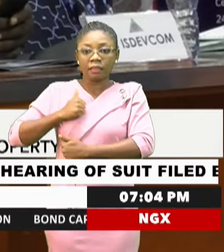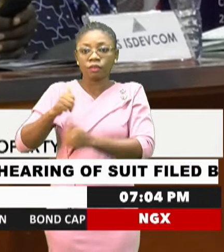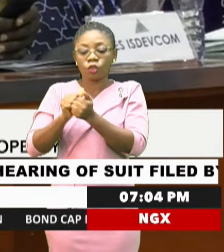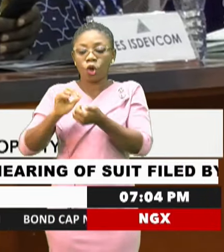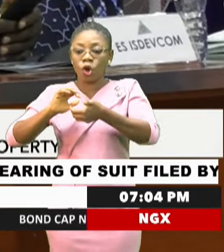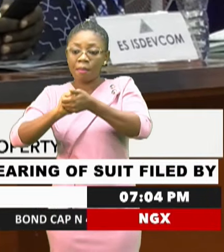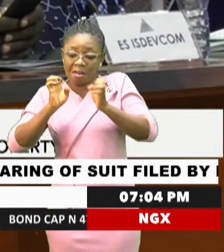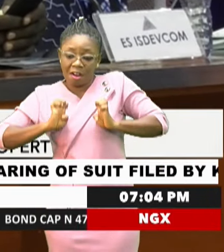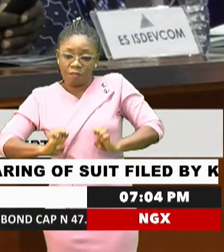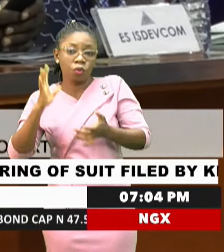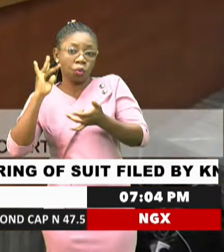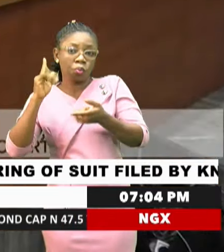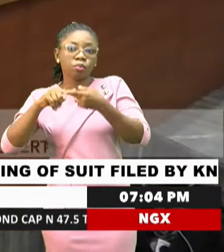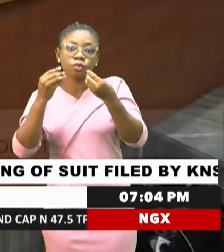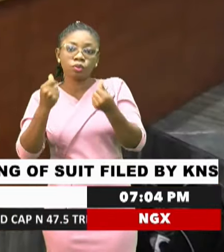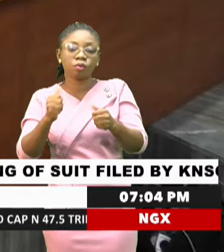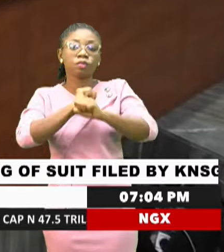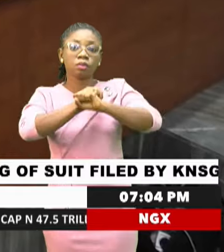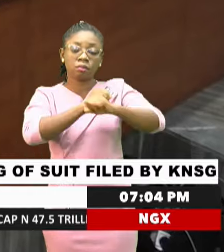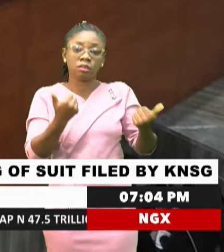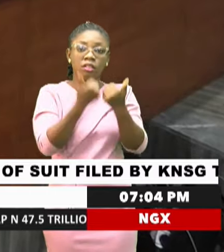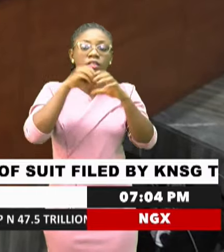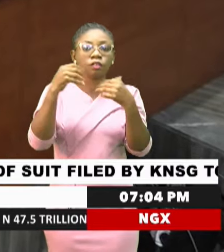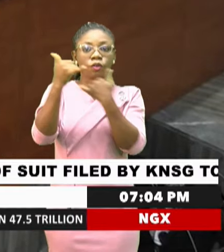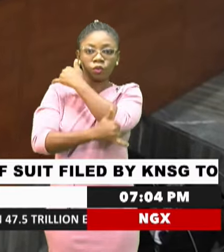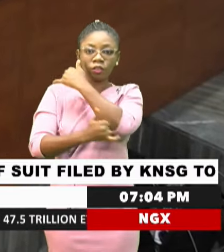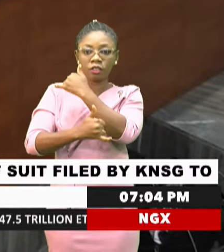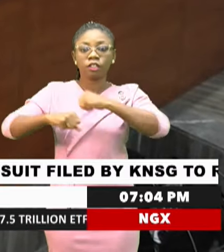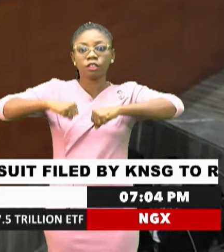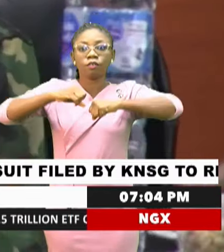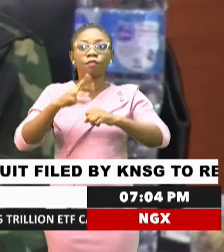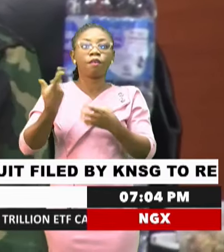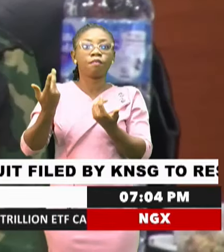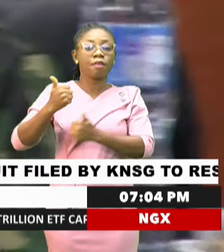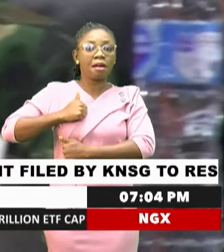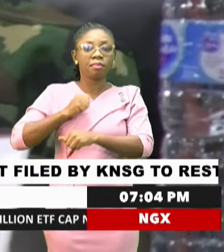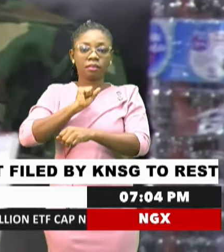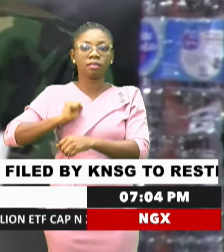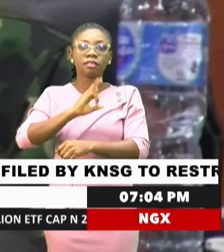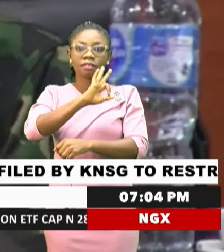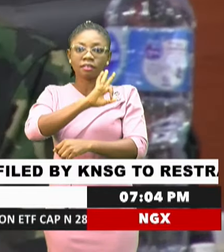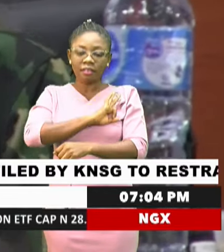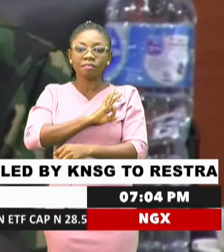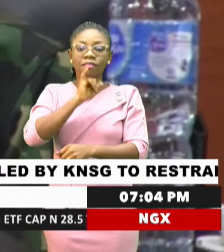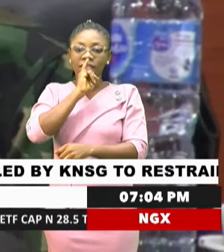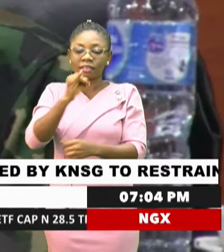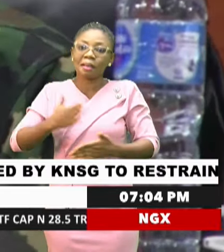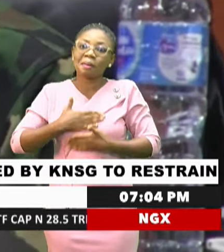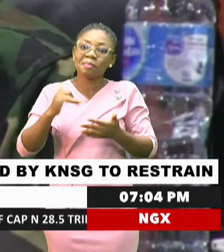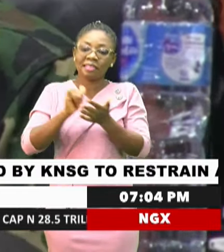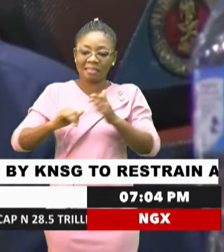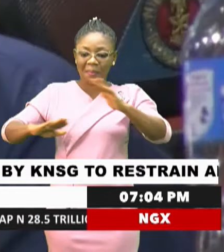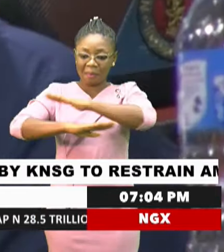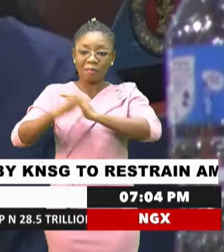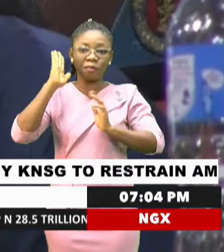help in addressing security challenges in the country. Chief of the Army Staff, Lieutenant General Tauri Lagwaja, is glad that the platform will